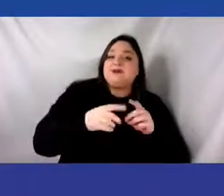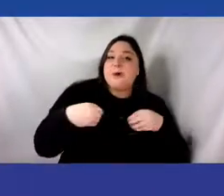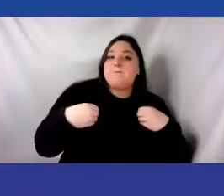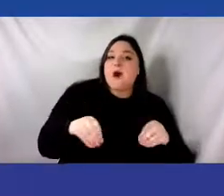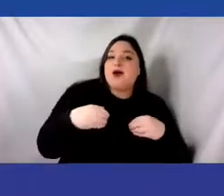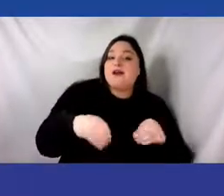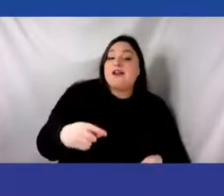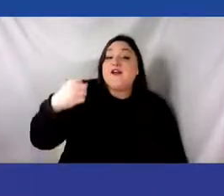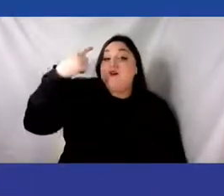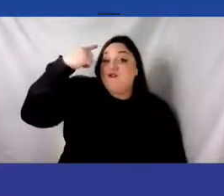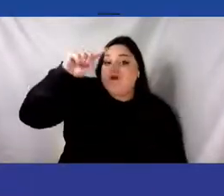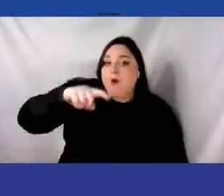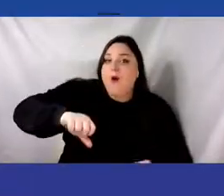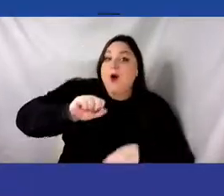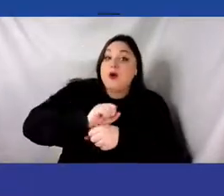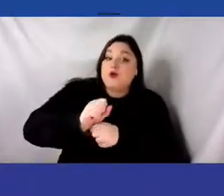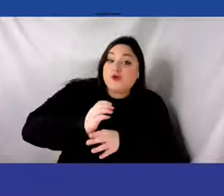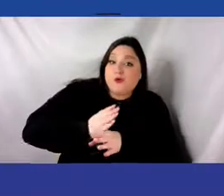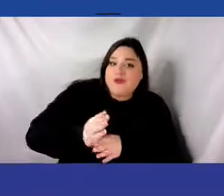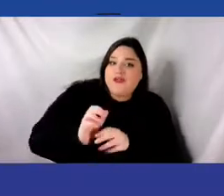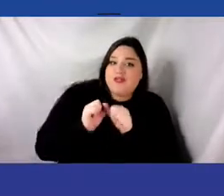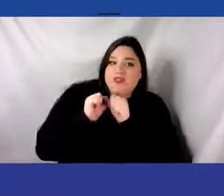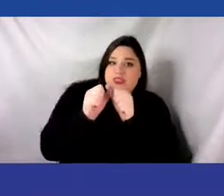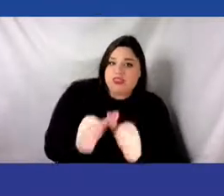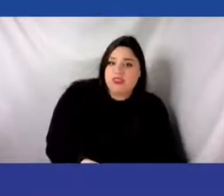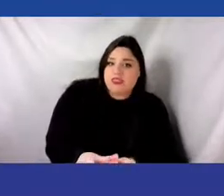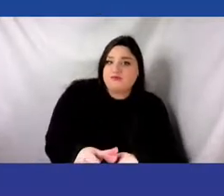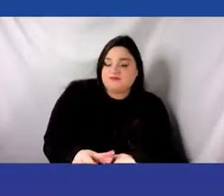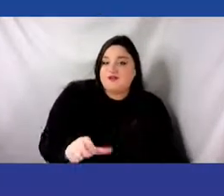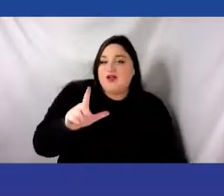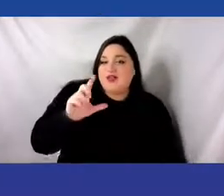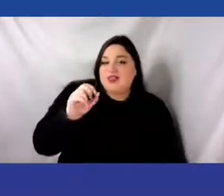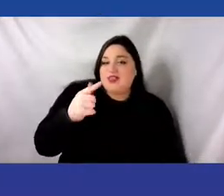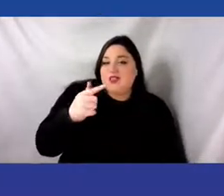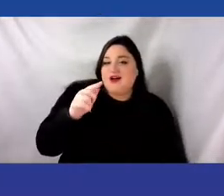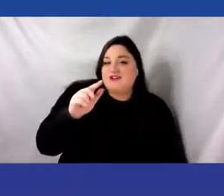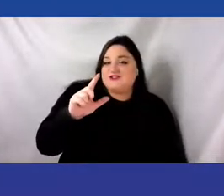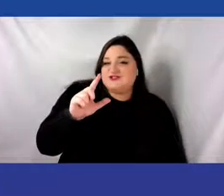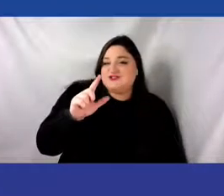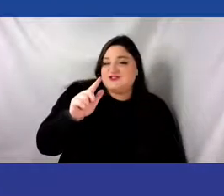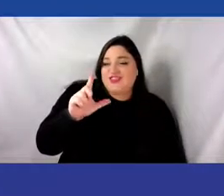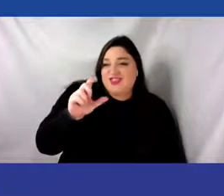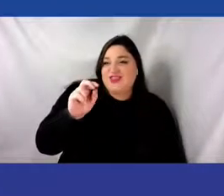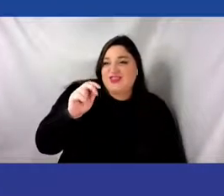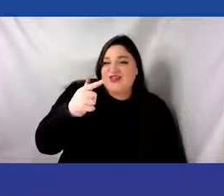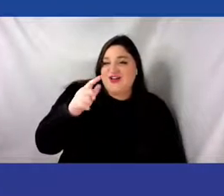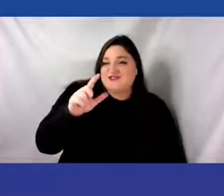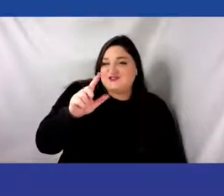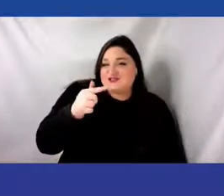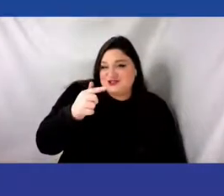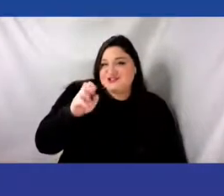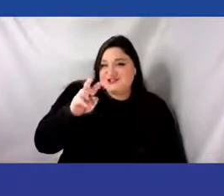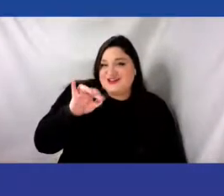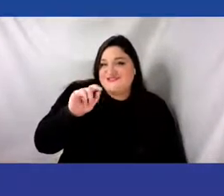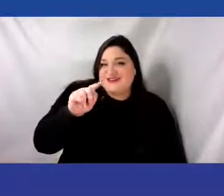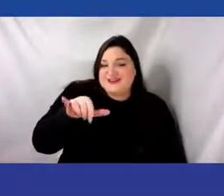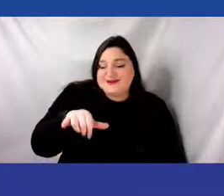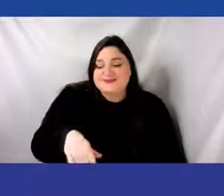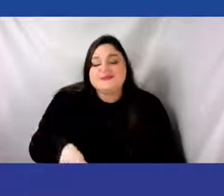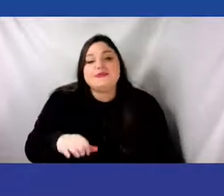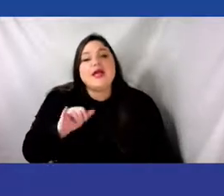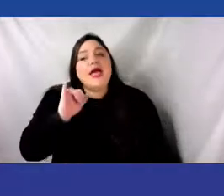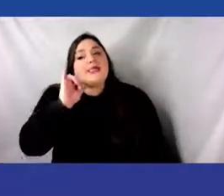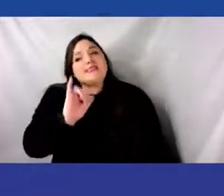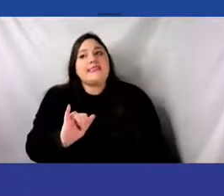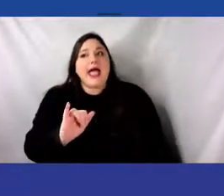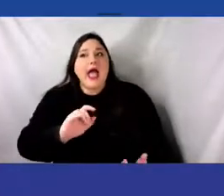career longevity, which to me is basically saying, you